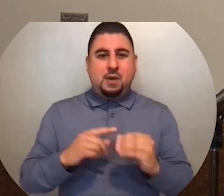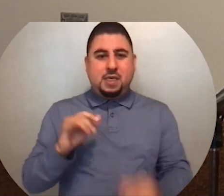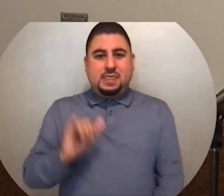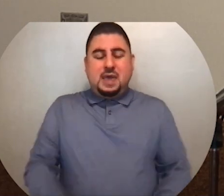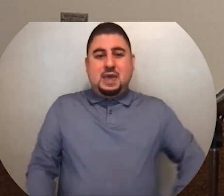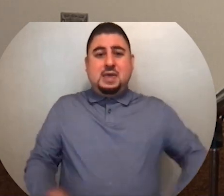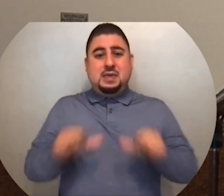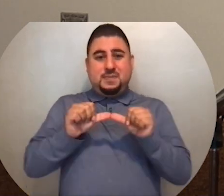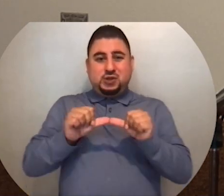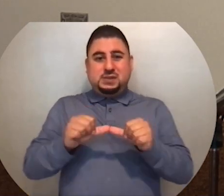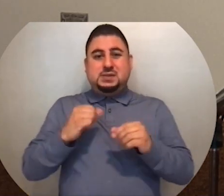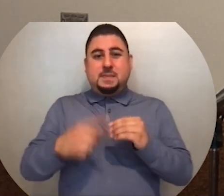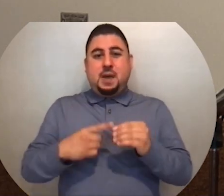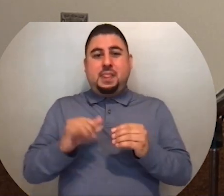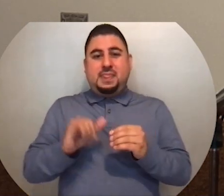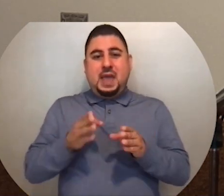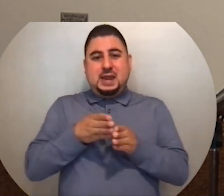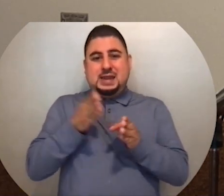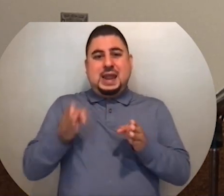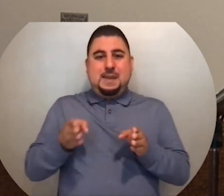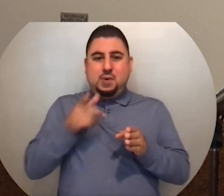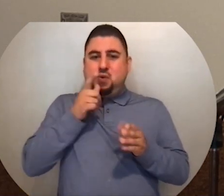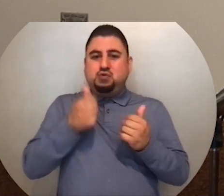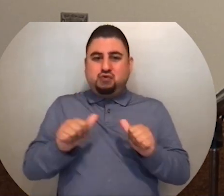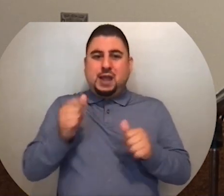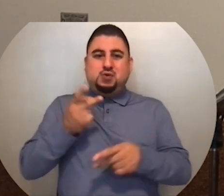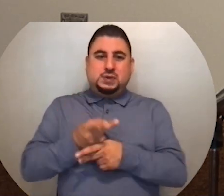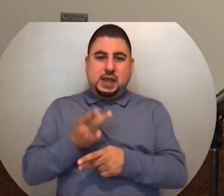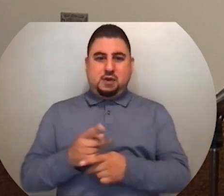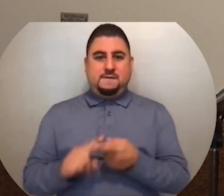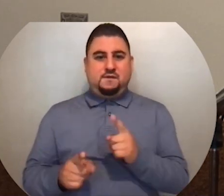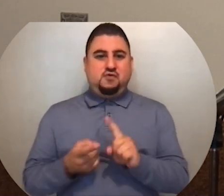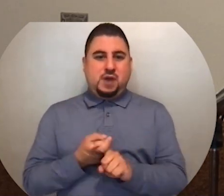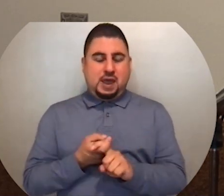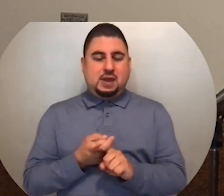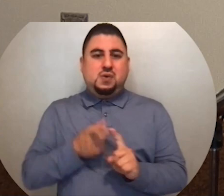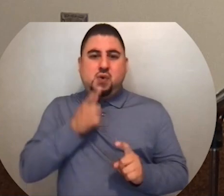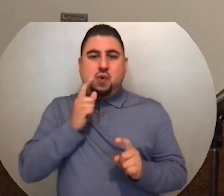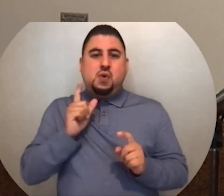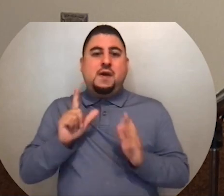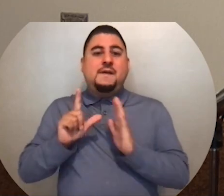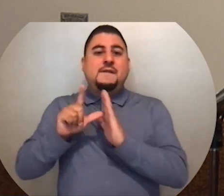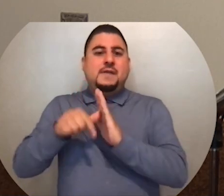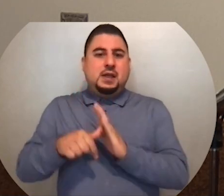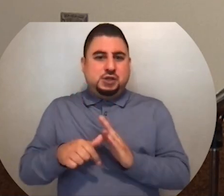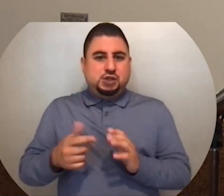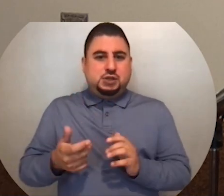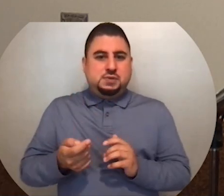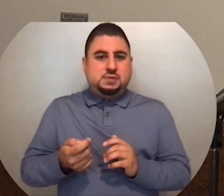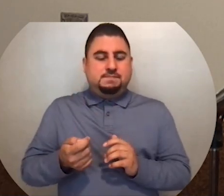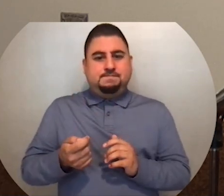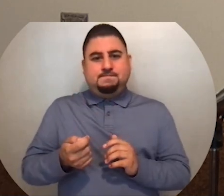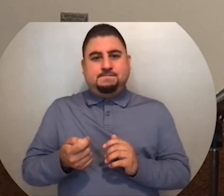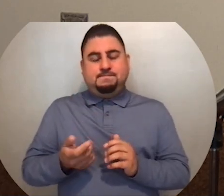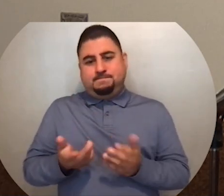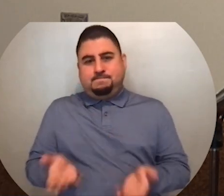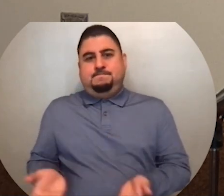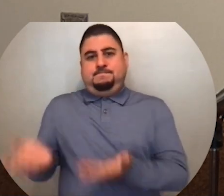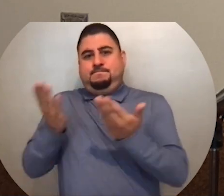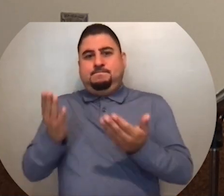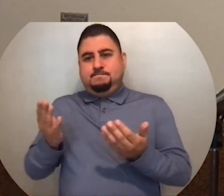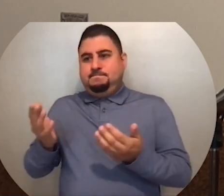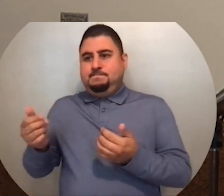it's the persistence of that neighbor who was trying to take care of his friend who eventually got the man out of his bed. Now,